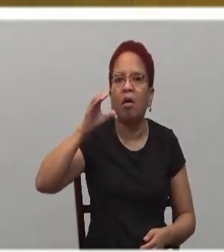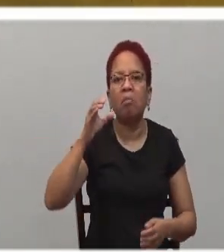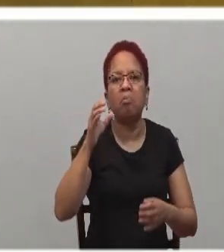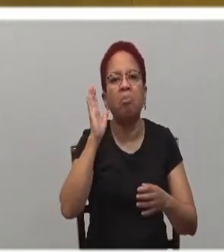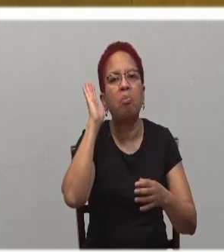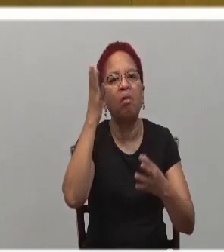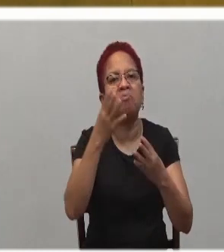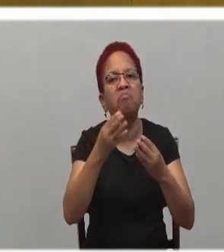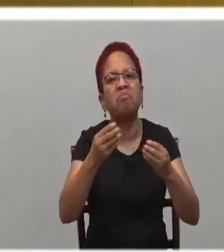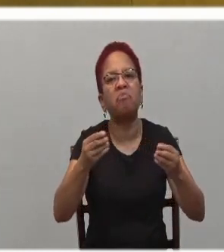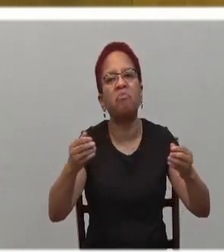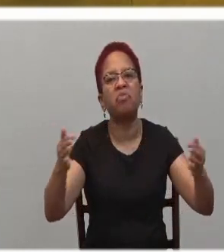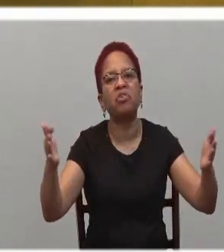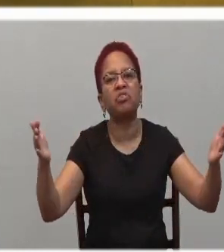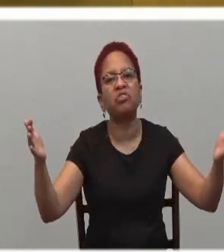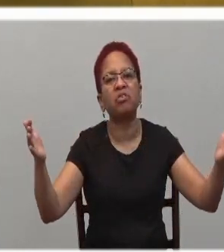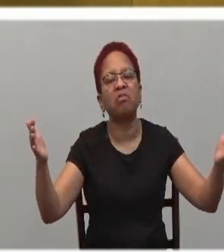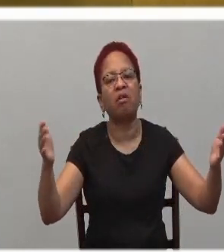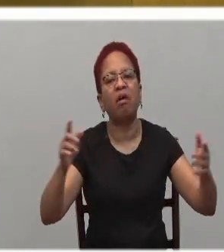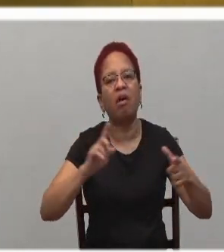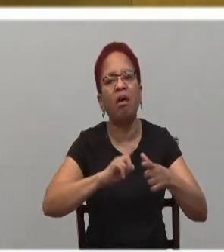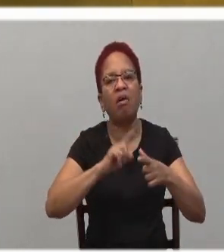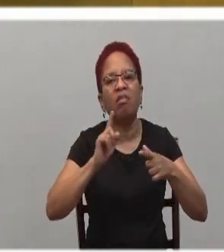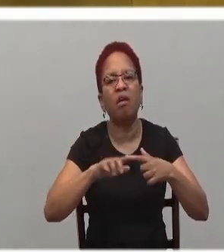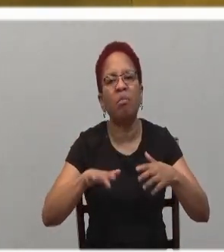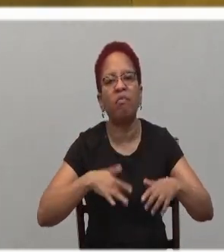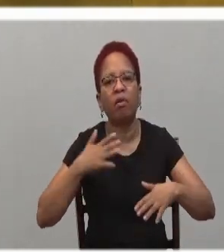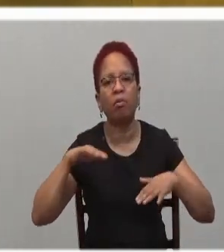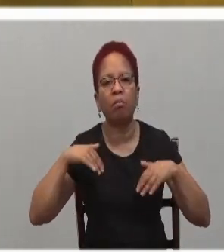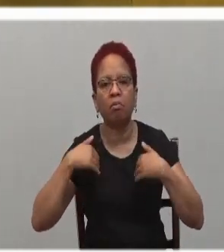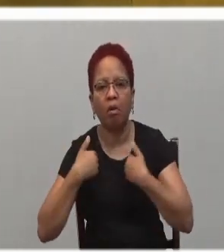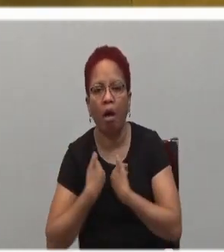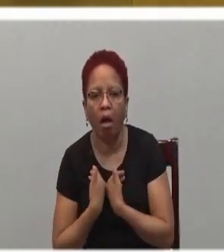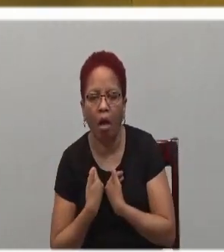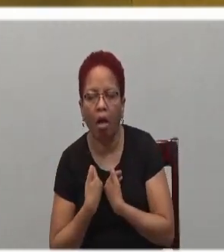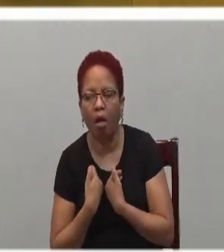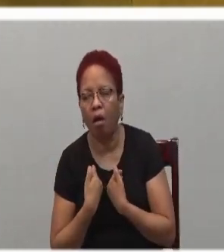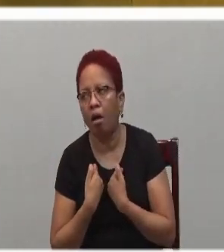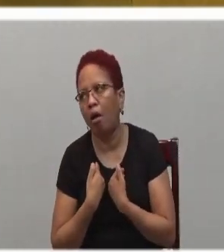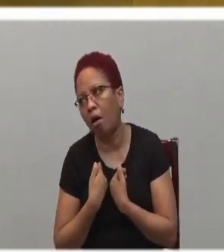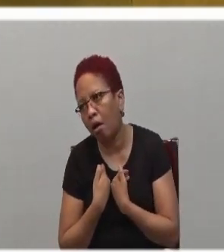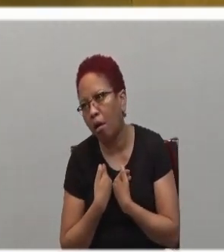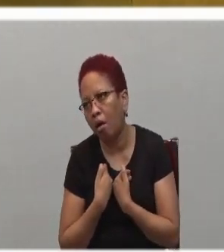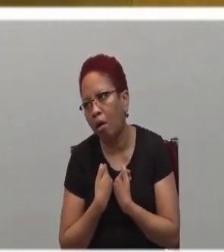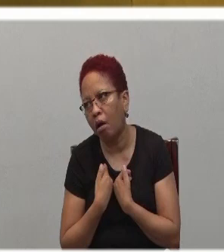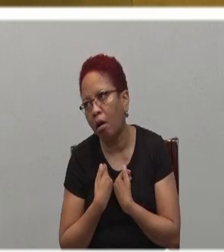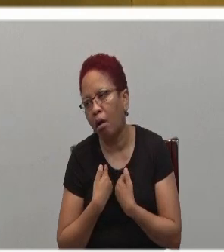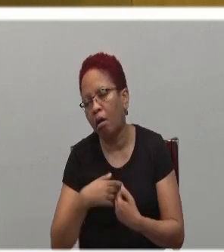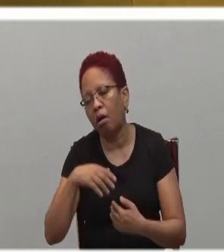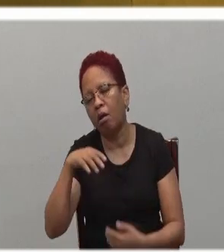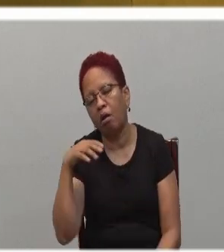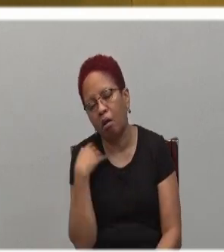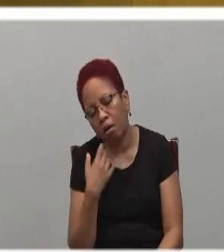eventually, and then we feel tired. We feel exhausted, and we have a hangover.